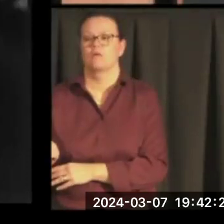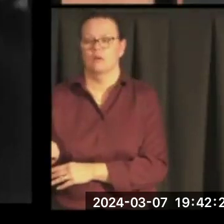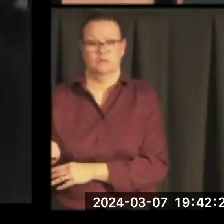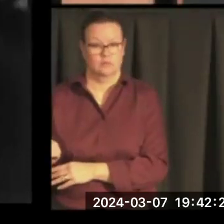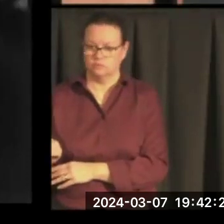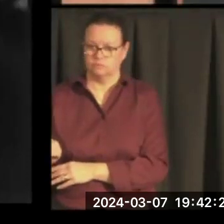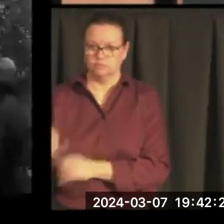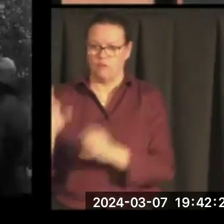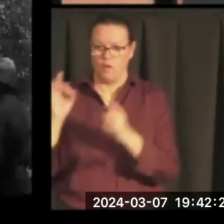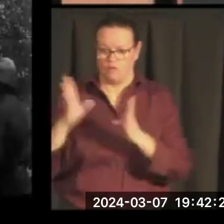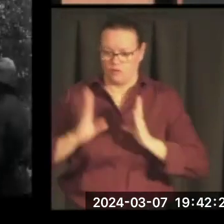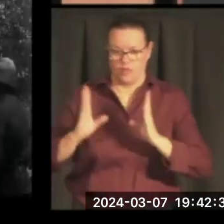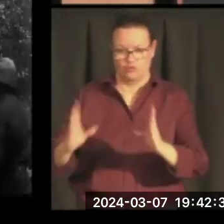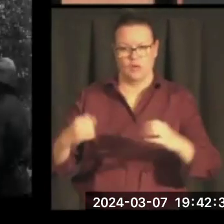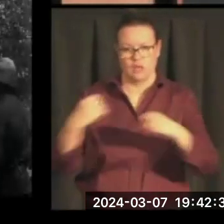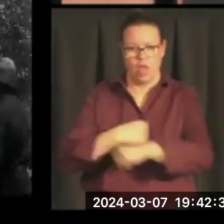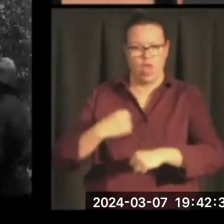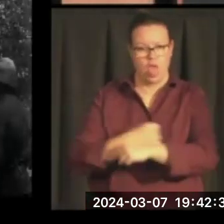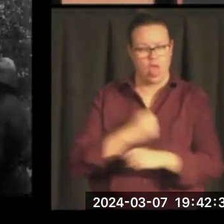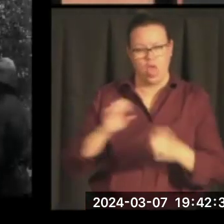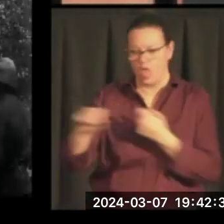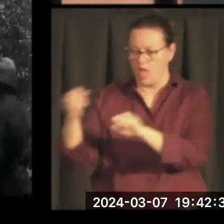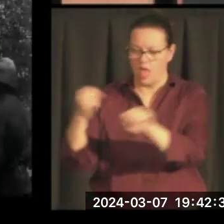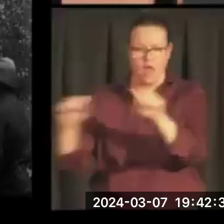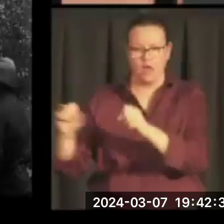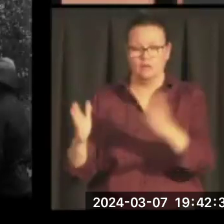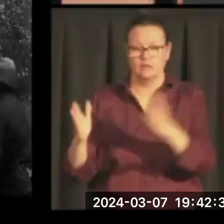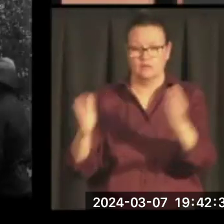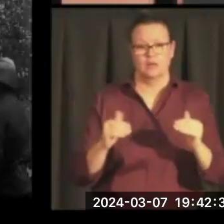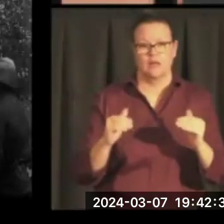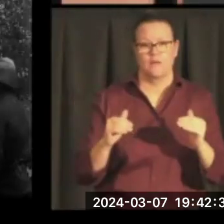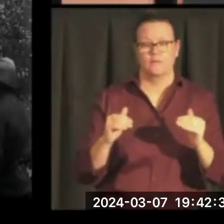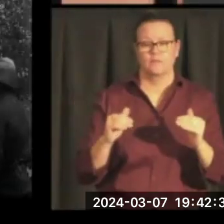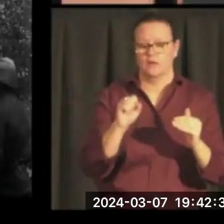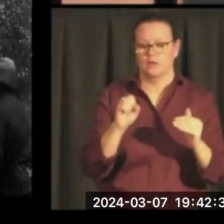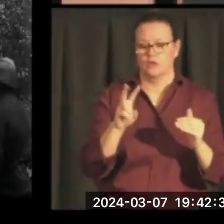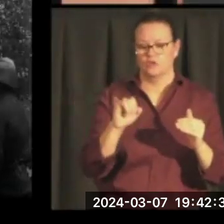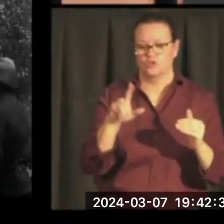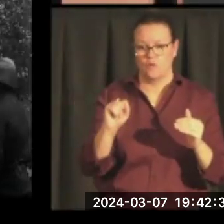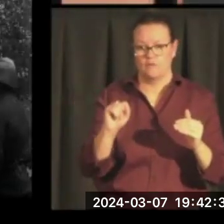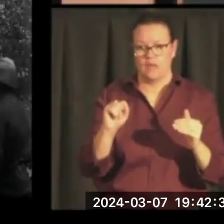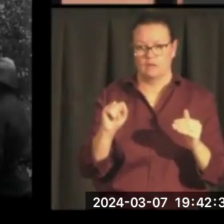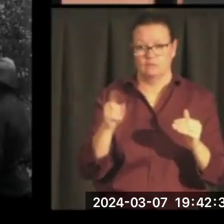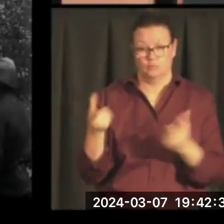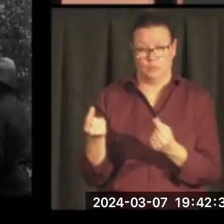for some of you. The Soviet invasion of Czechoslovakia, right?